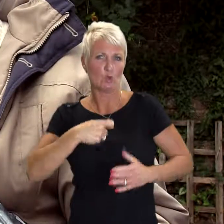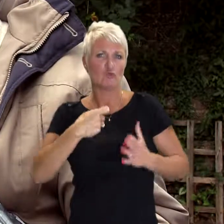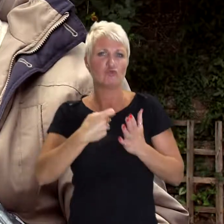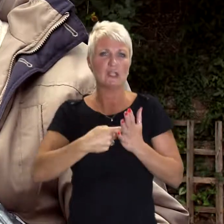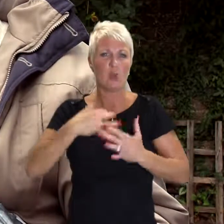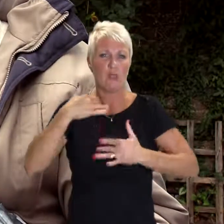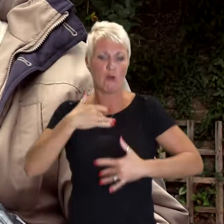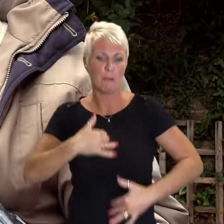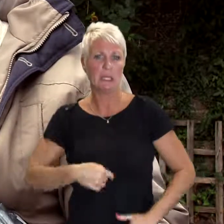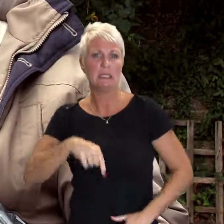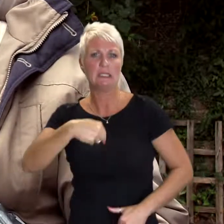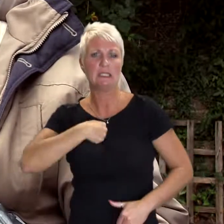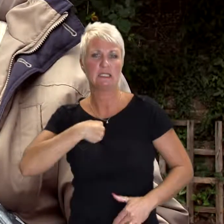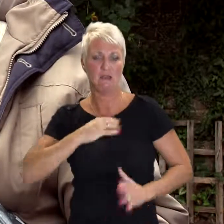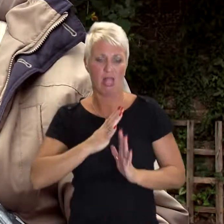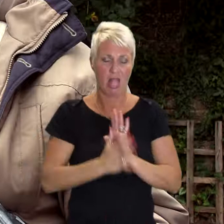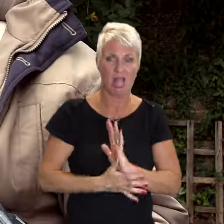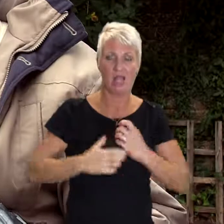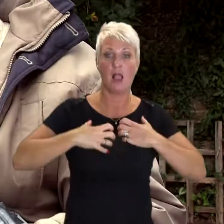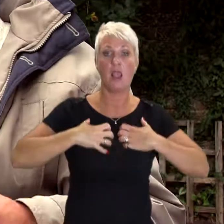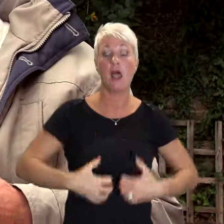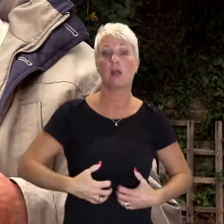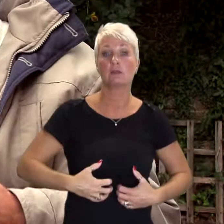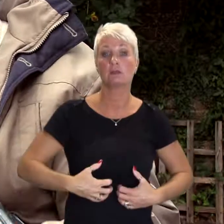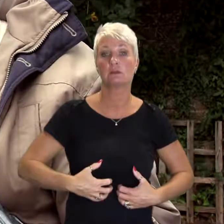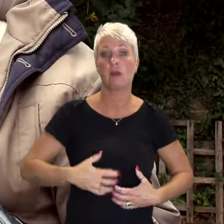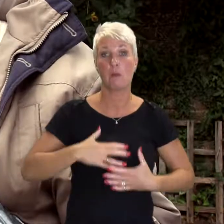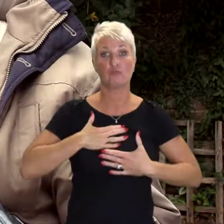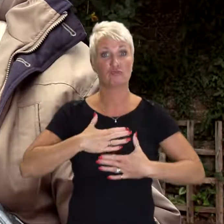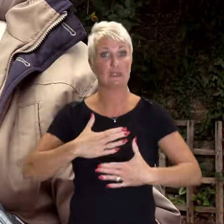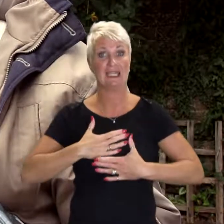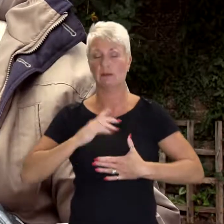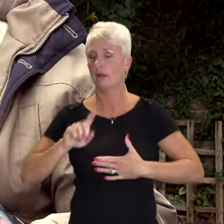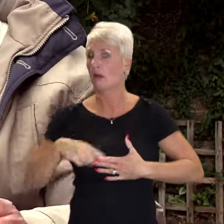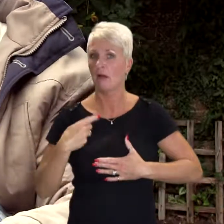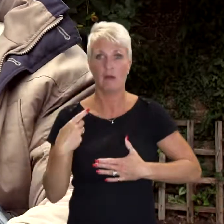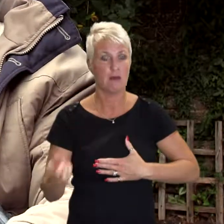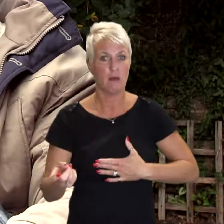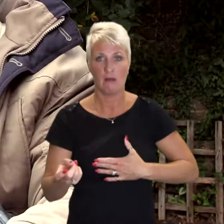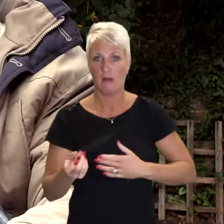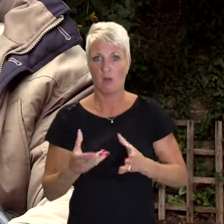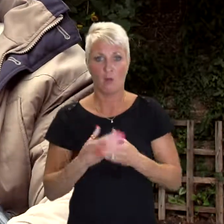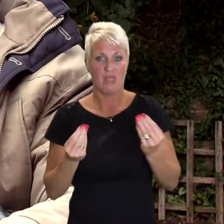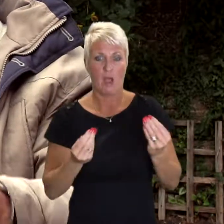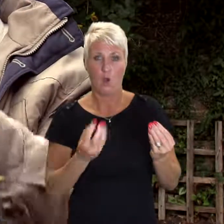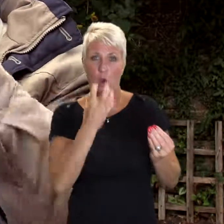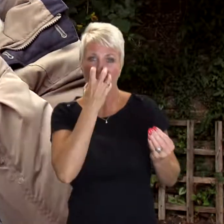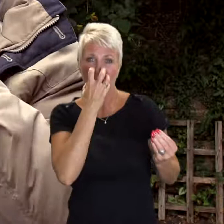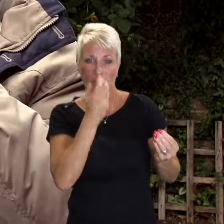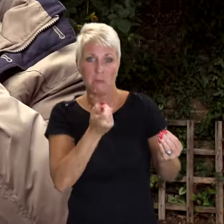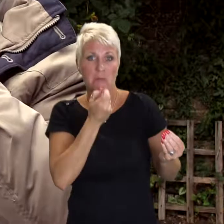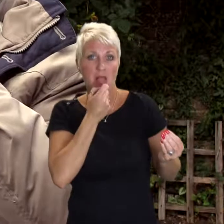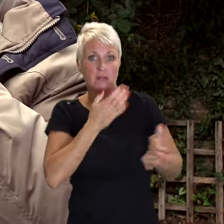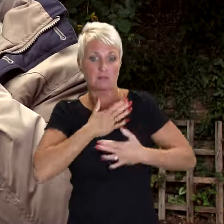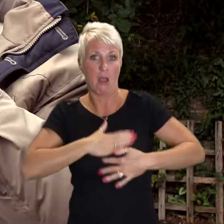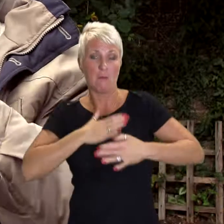treatment which crippled the lungs, so I couldn't breathe, not without oxygen or pills to